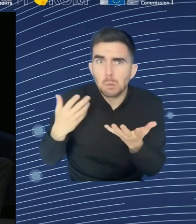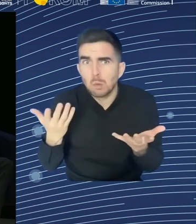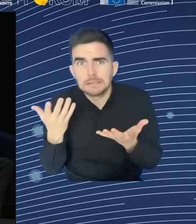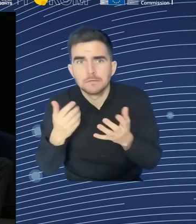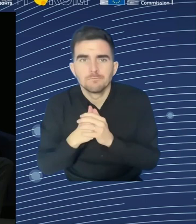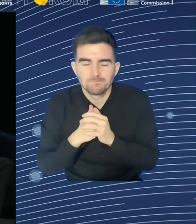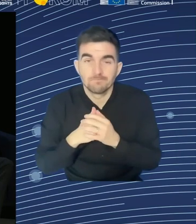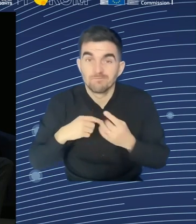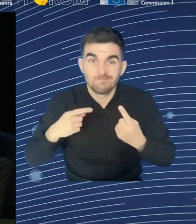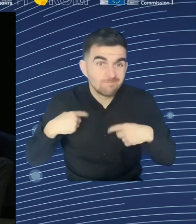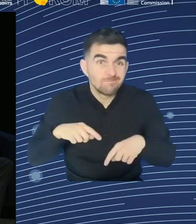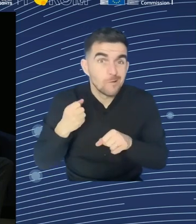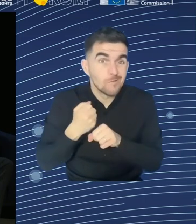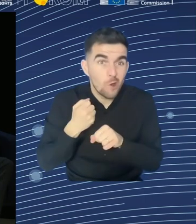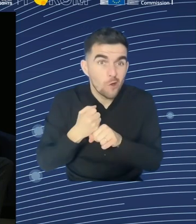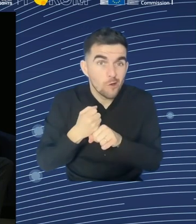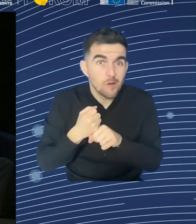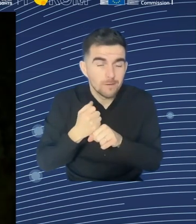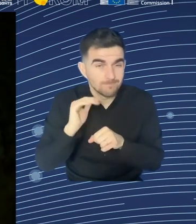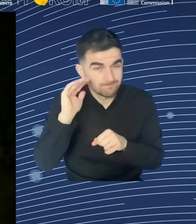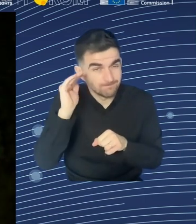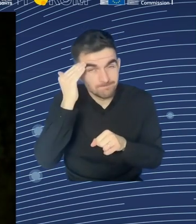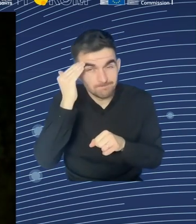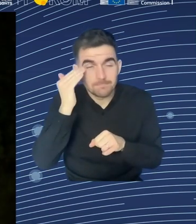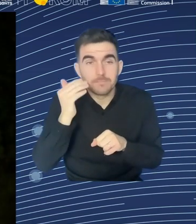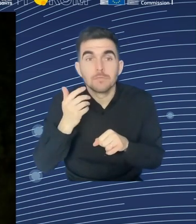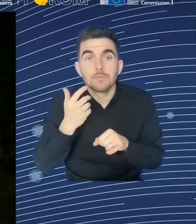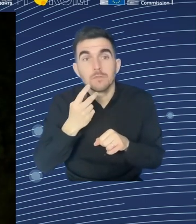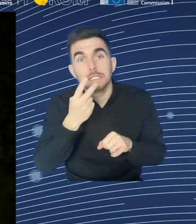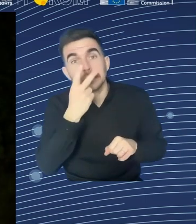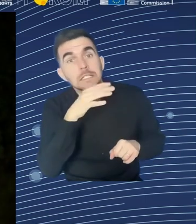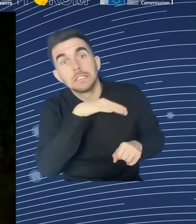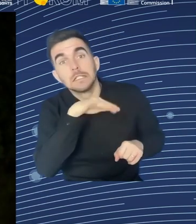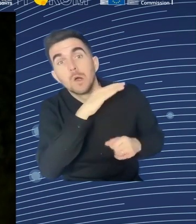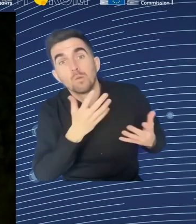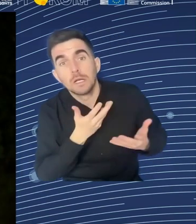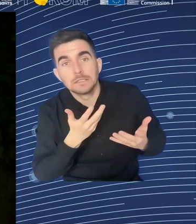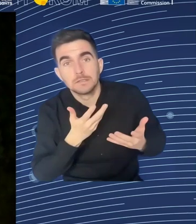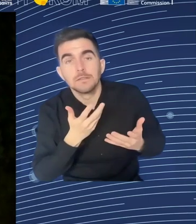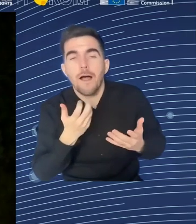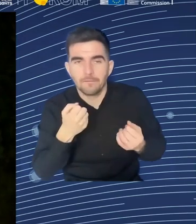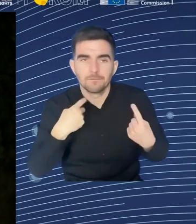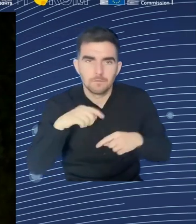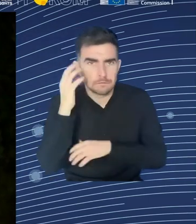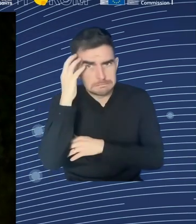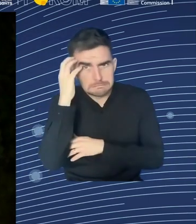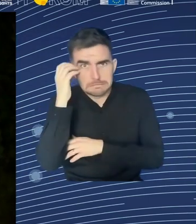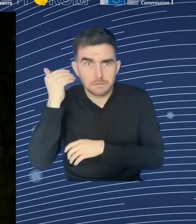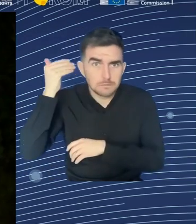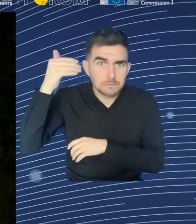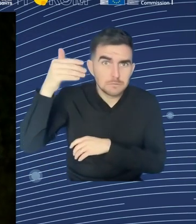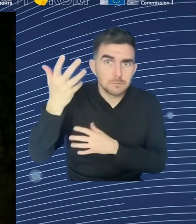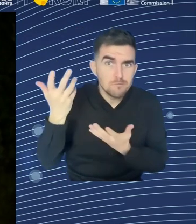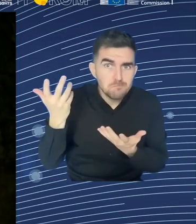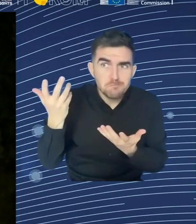think this report is good for awareness raising on the analysis on the problem. But what we need to do now is really to act on it. And